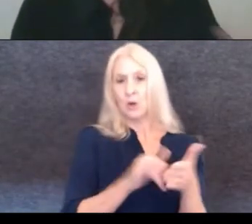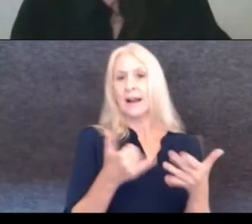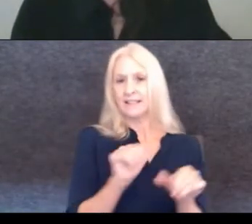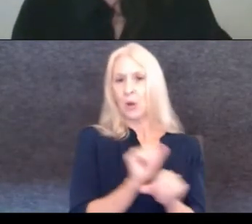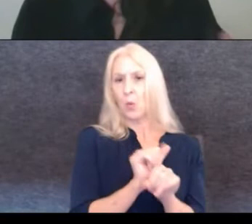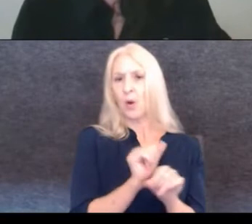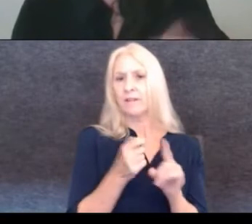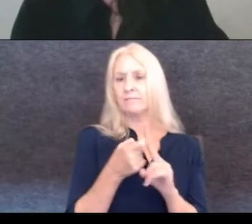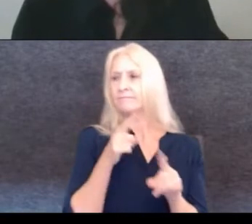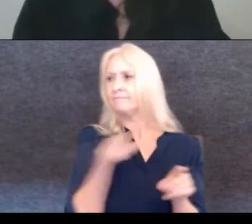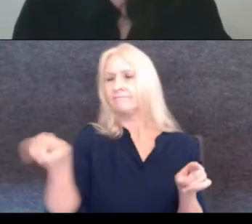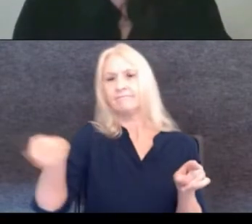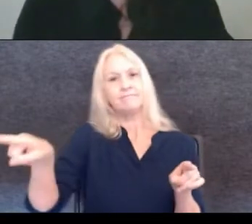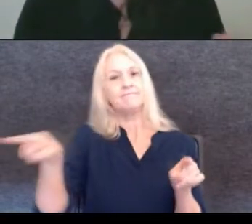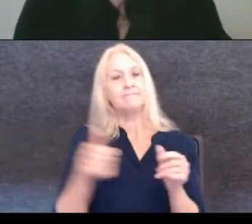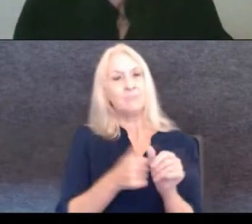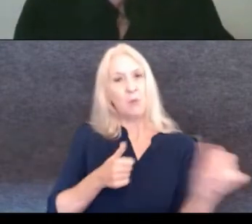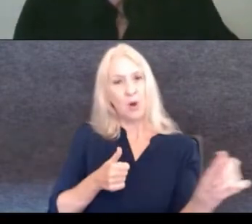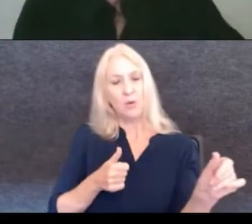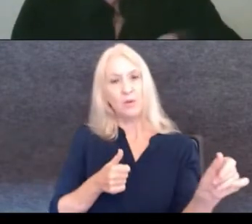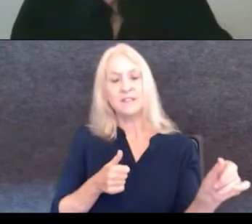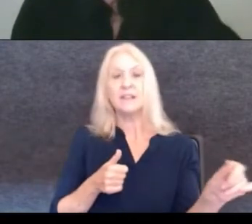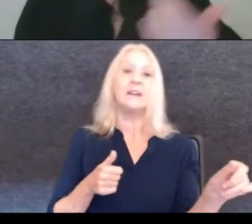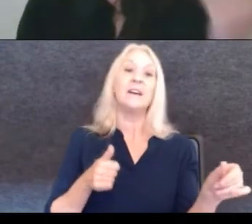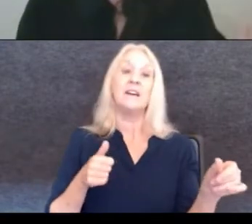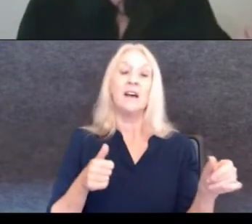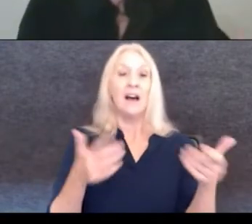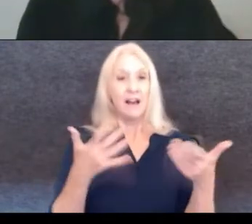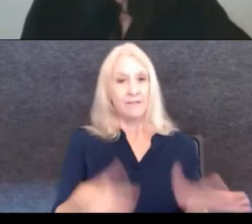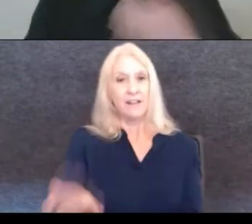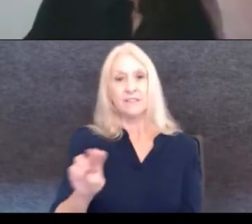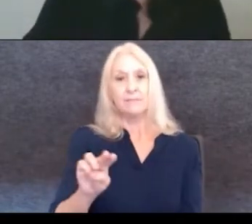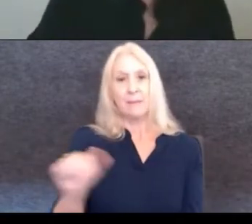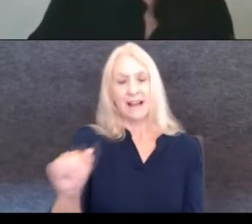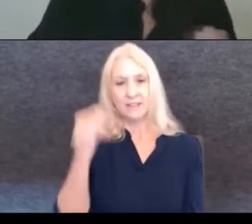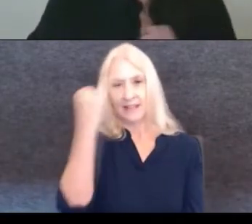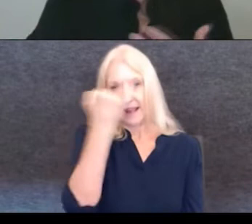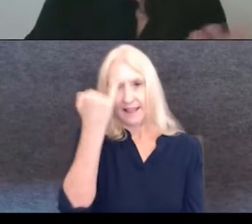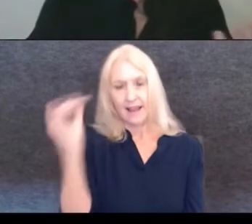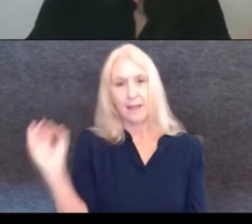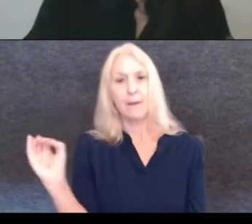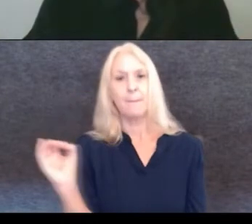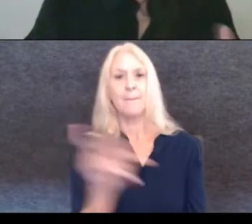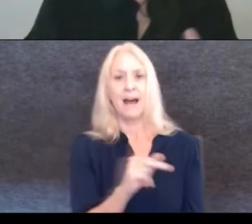when I finished my, my studio started when I finished my master's in Italy, I moved back to Brazil.